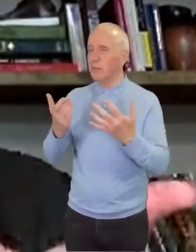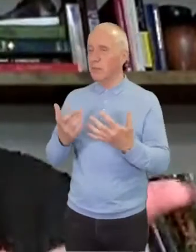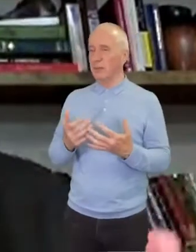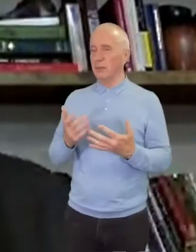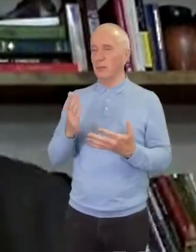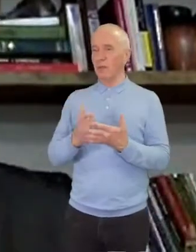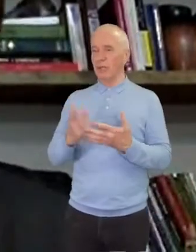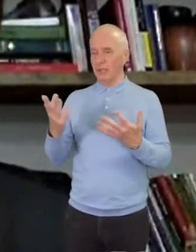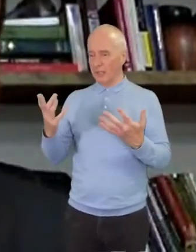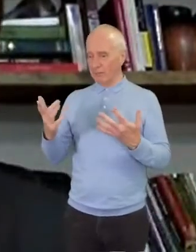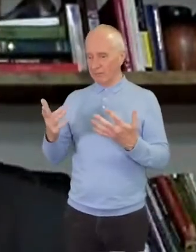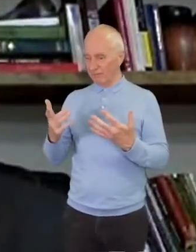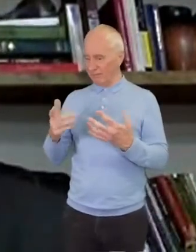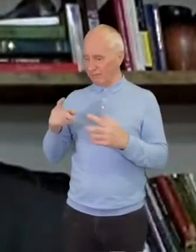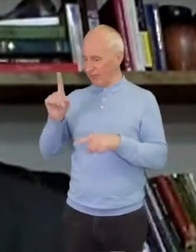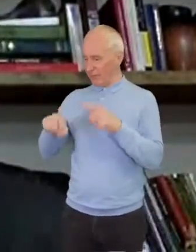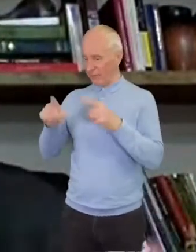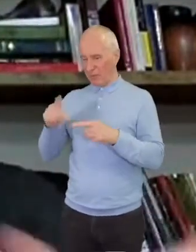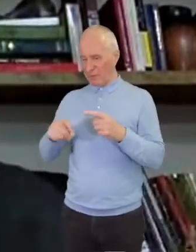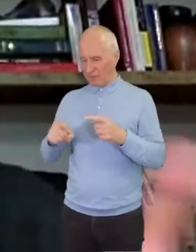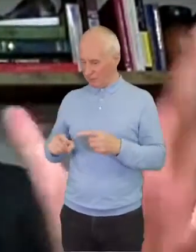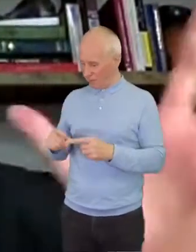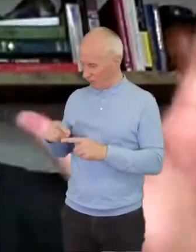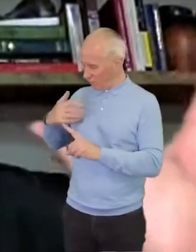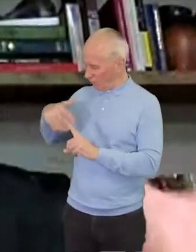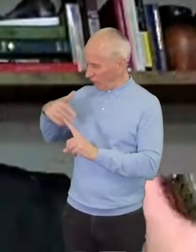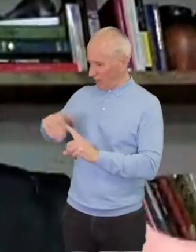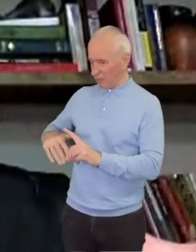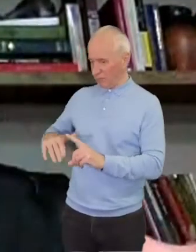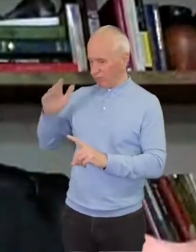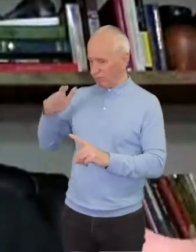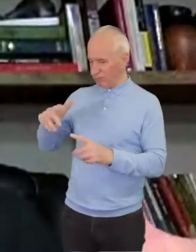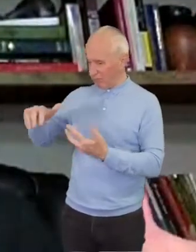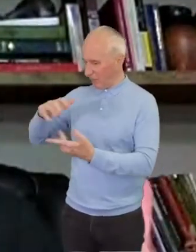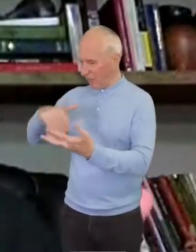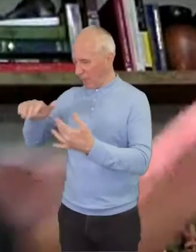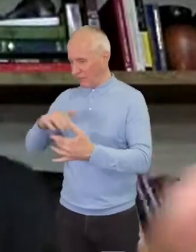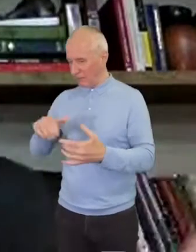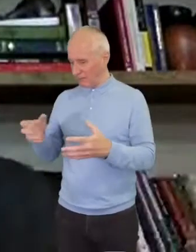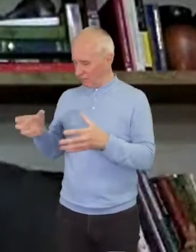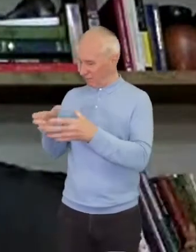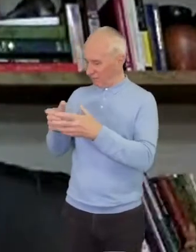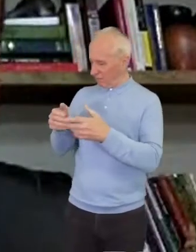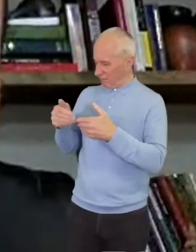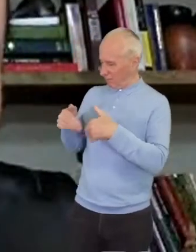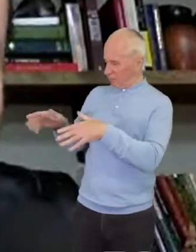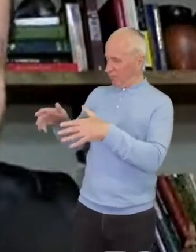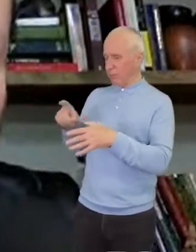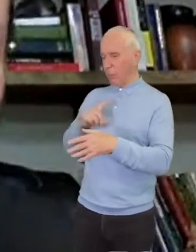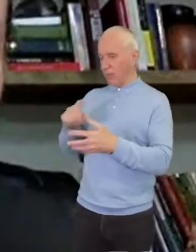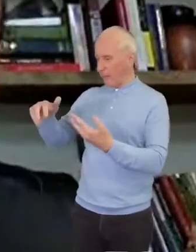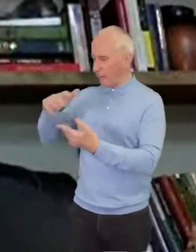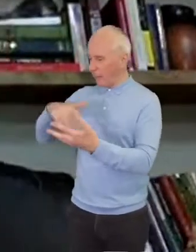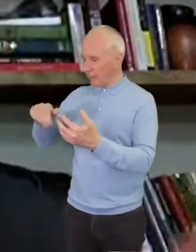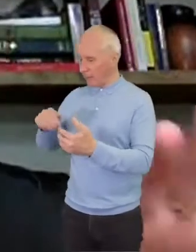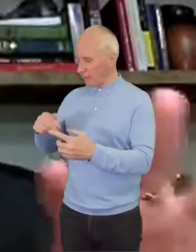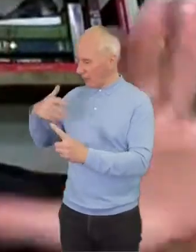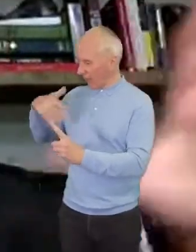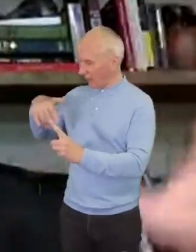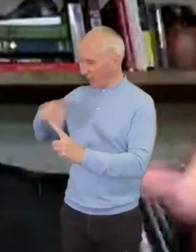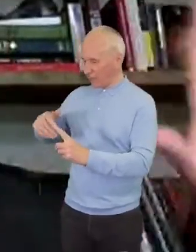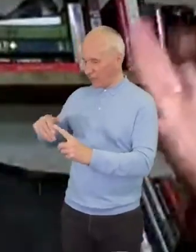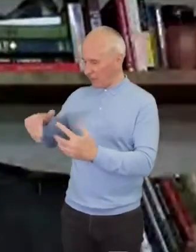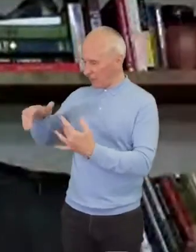interracial group of people. So they were ostracized because of the mixing of ethnicities. And so